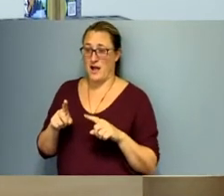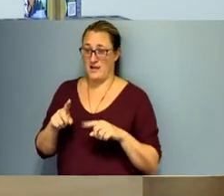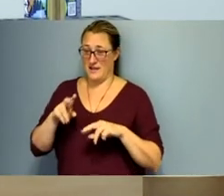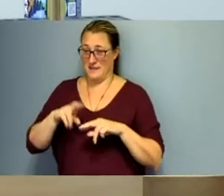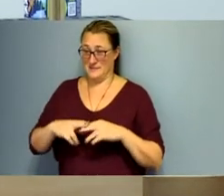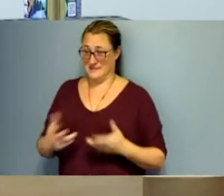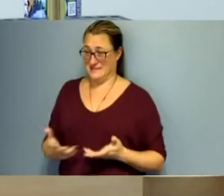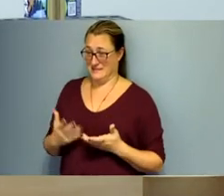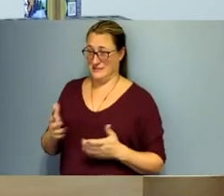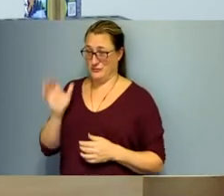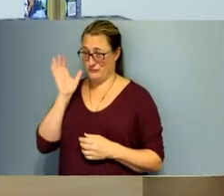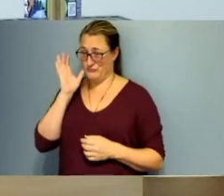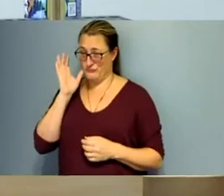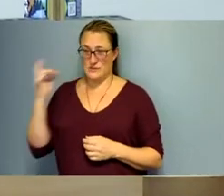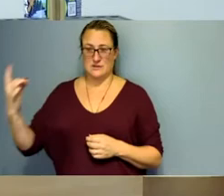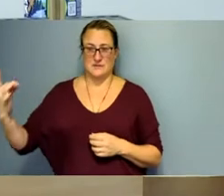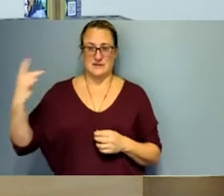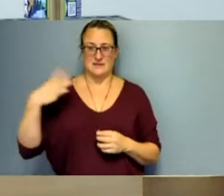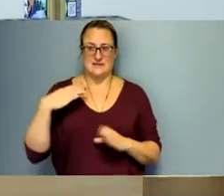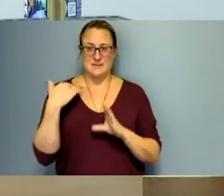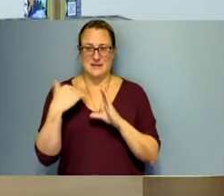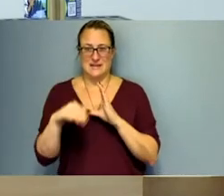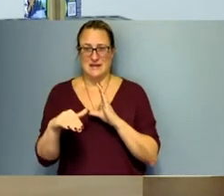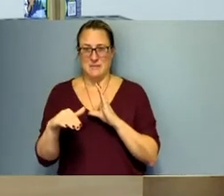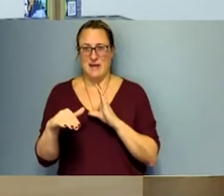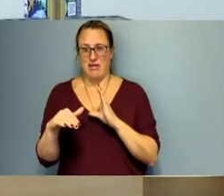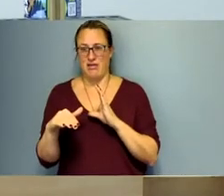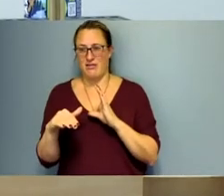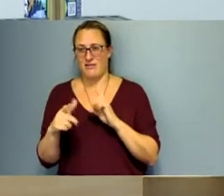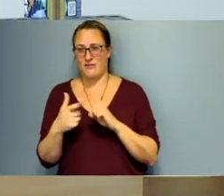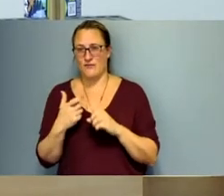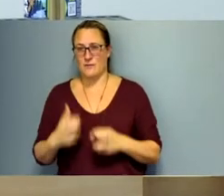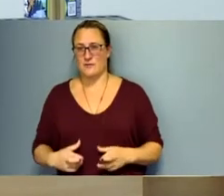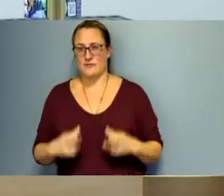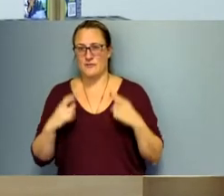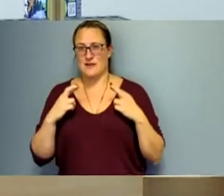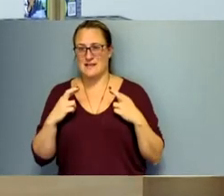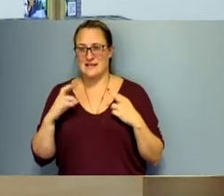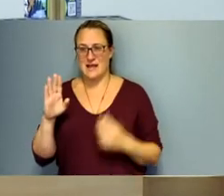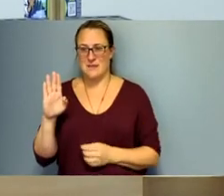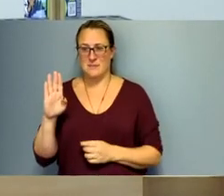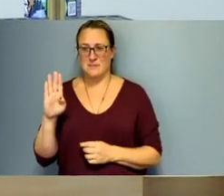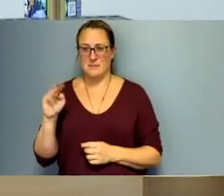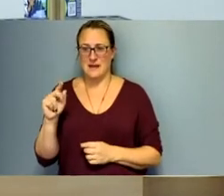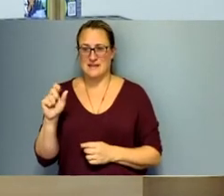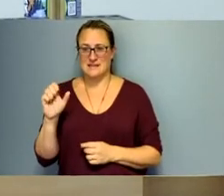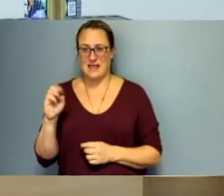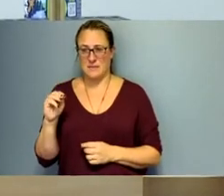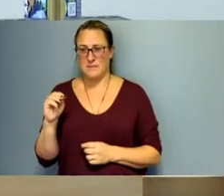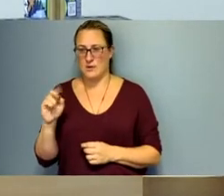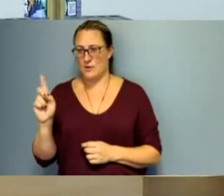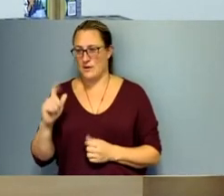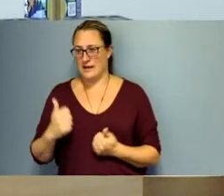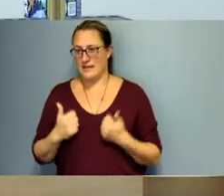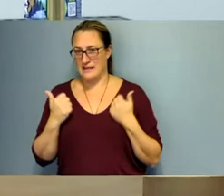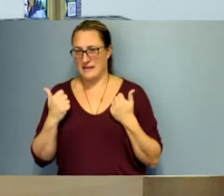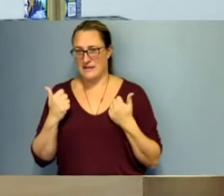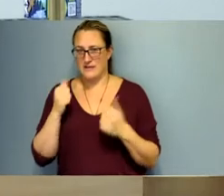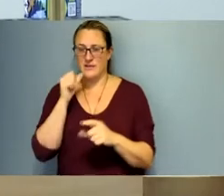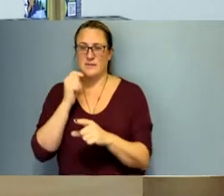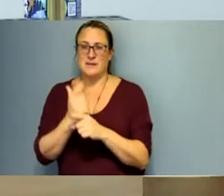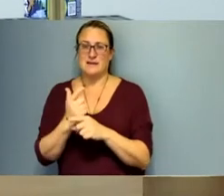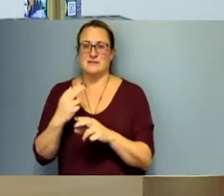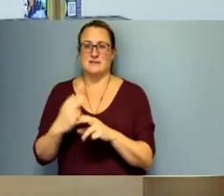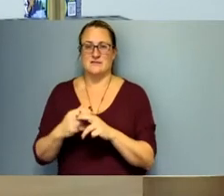email from a resident in uh ben salem where i live and my sister's name was janice